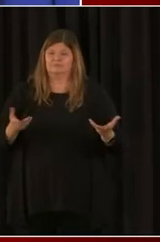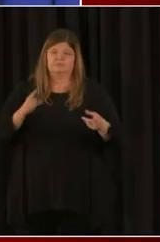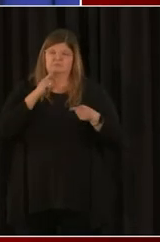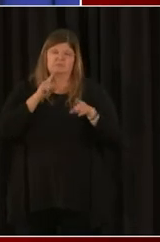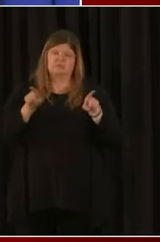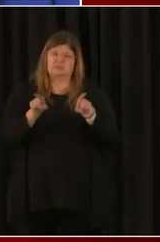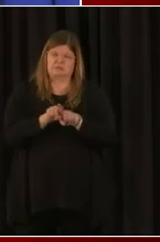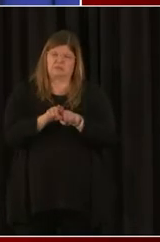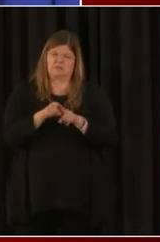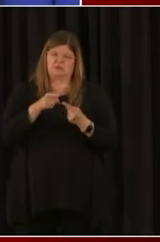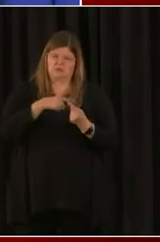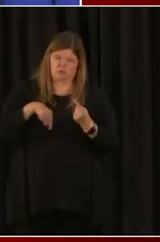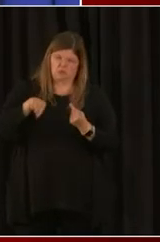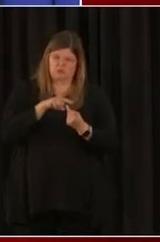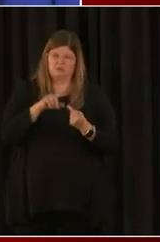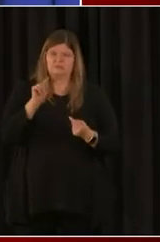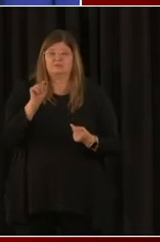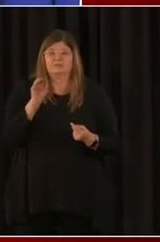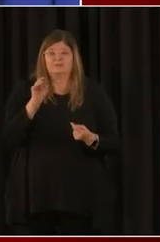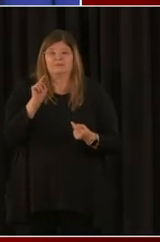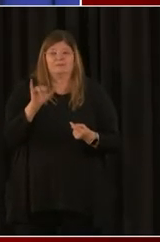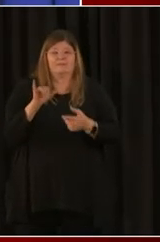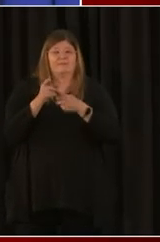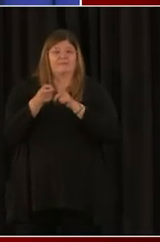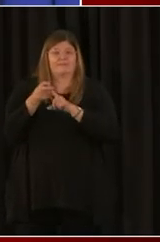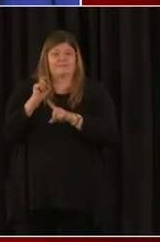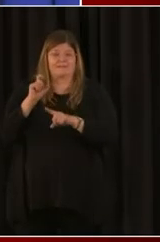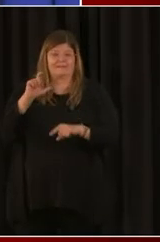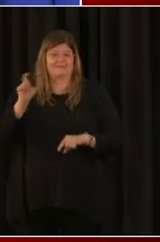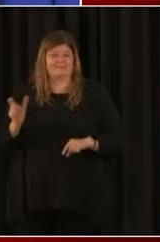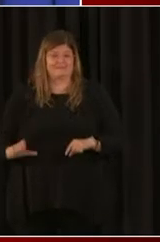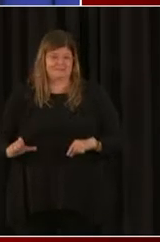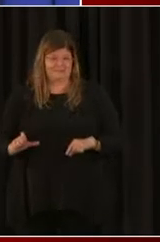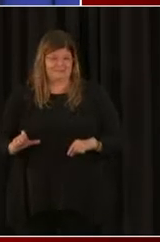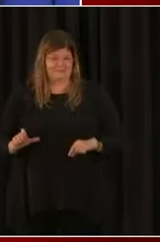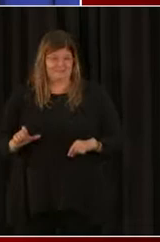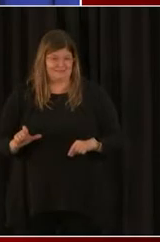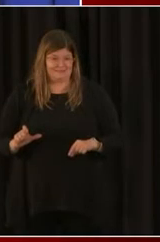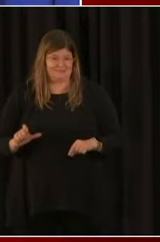Tony from the Italian Kitchen. Tony, can you hear us?